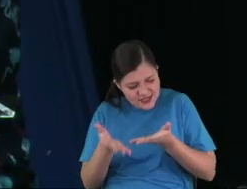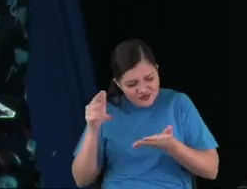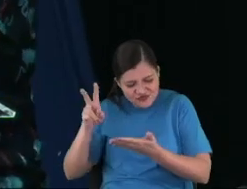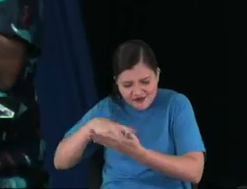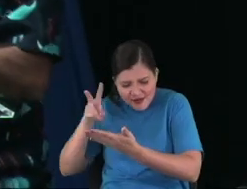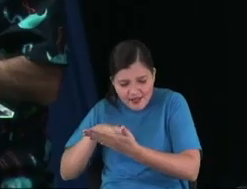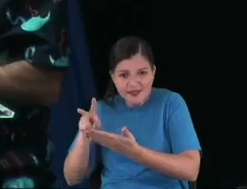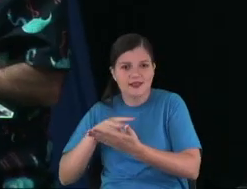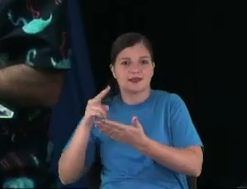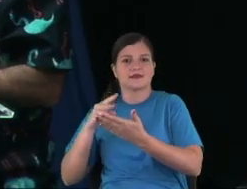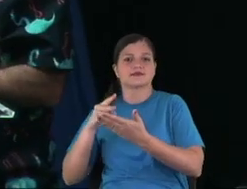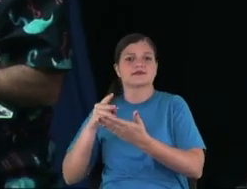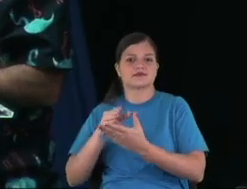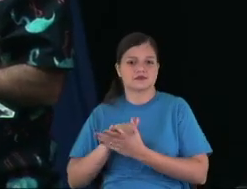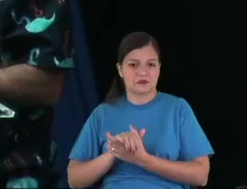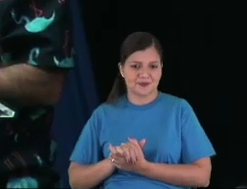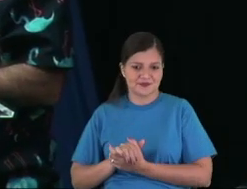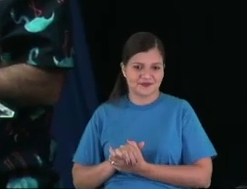read more.